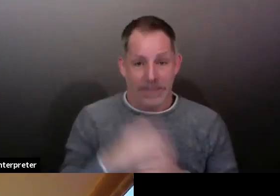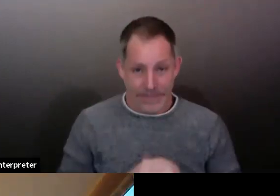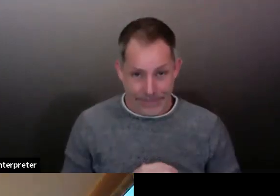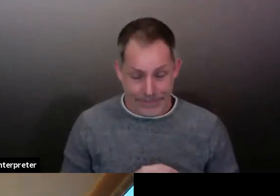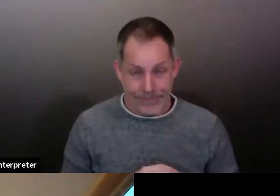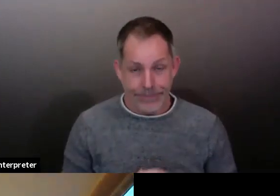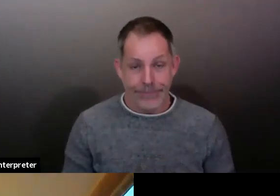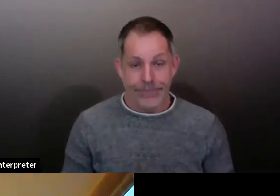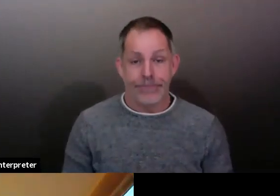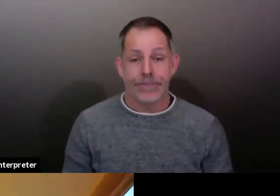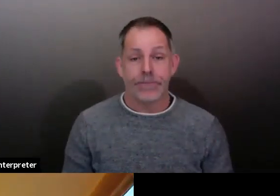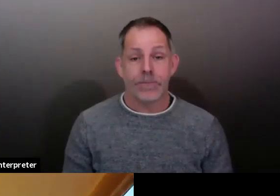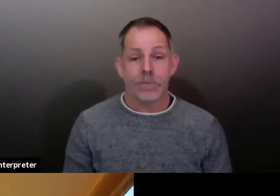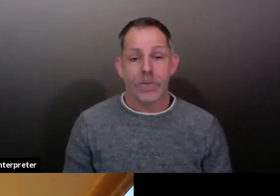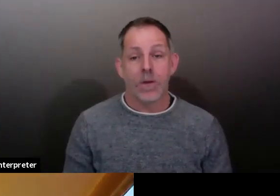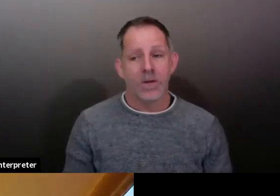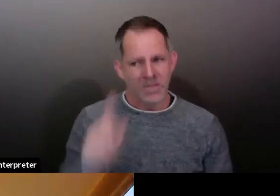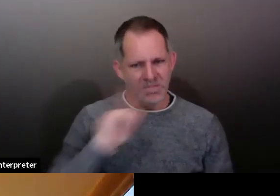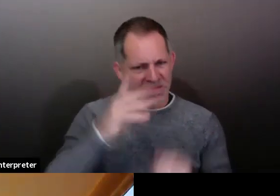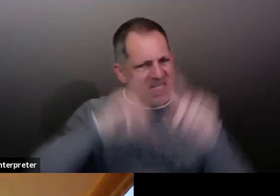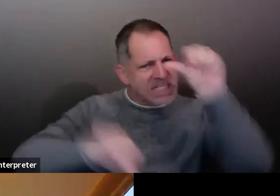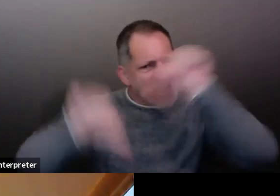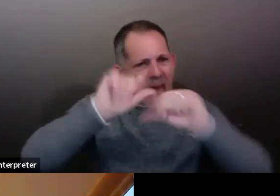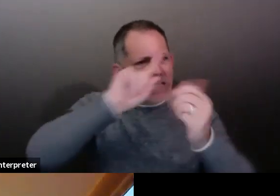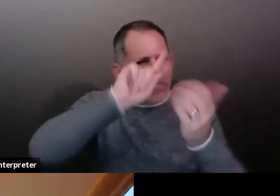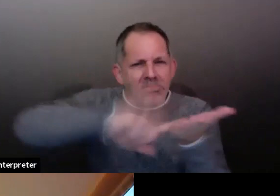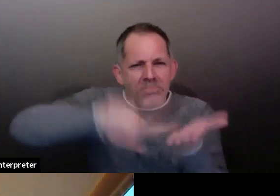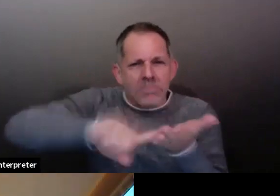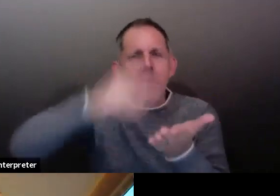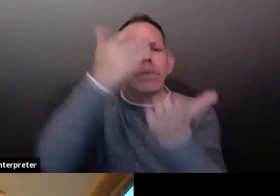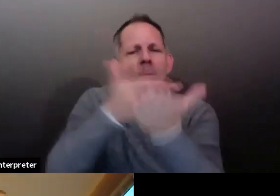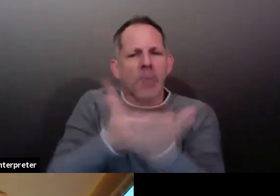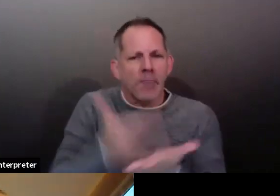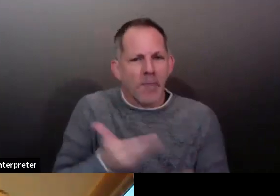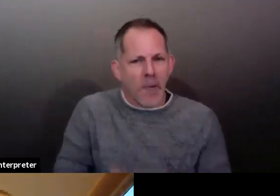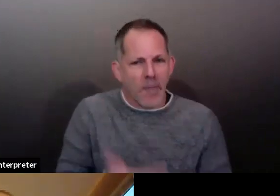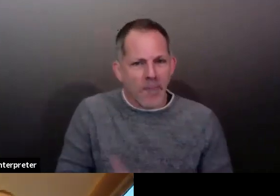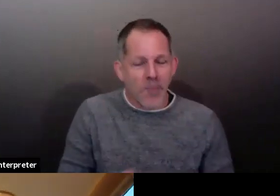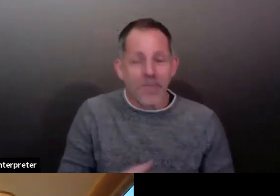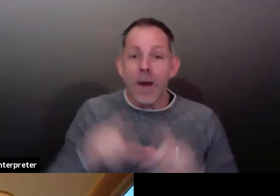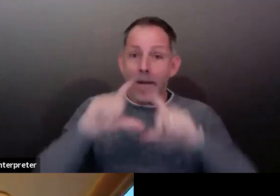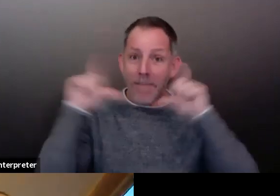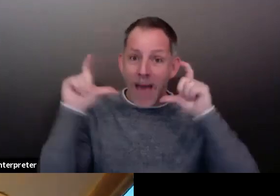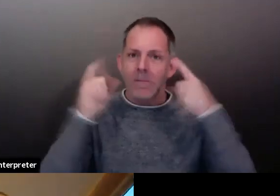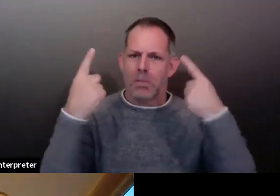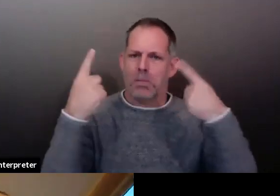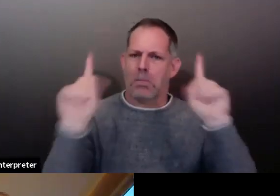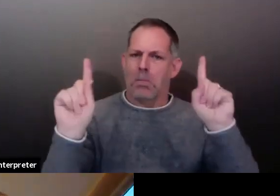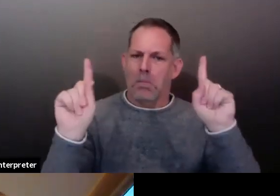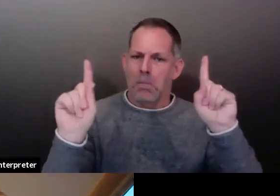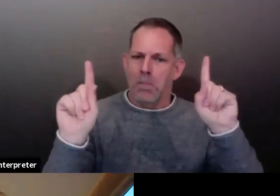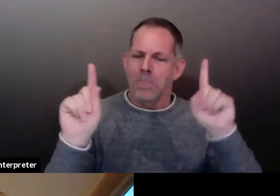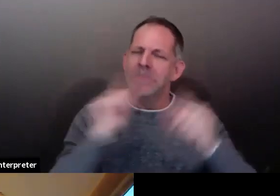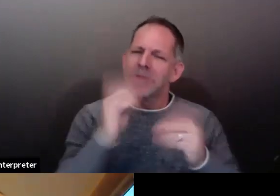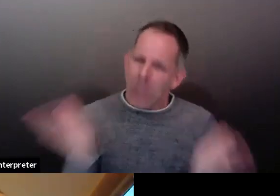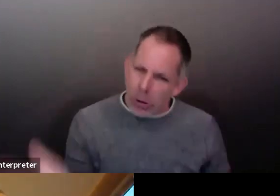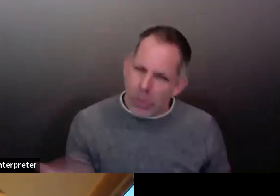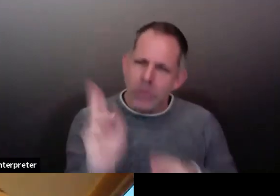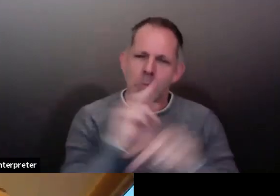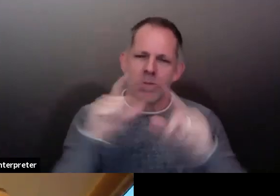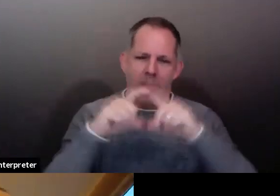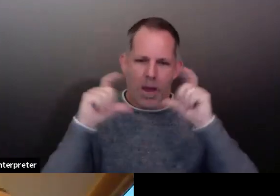that jurisdictions, be they counties, states, what have you, that have imposed